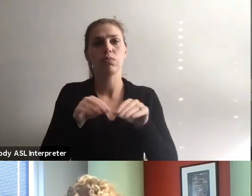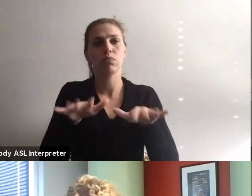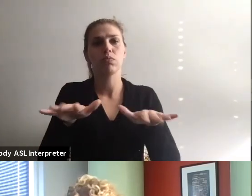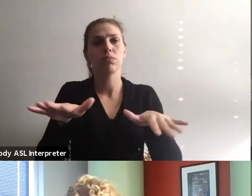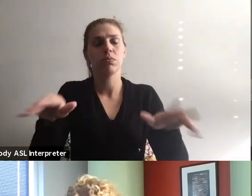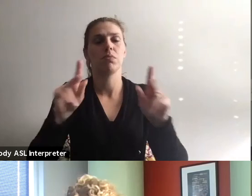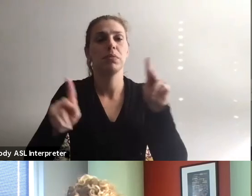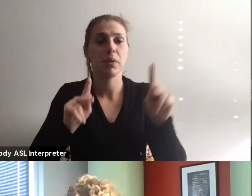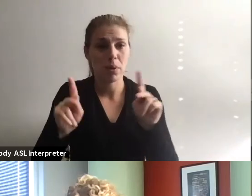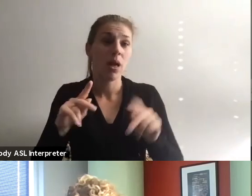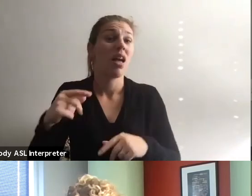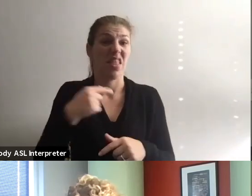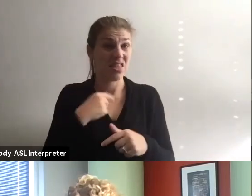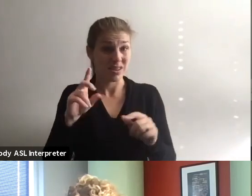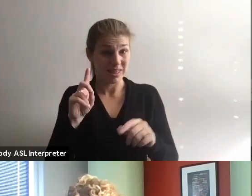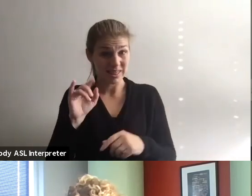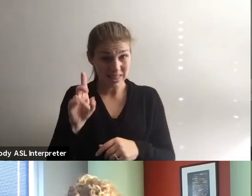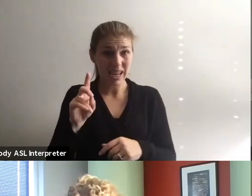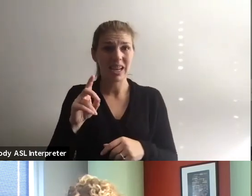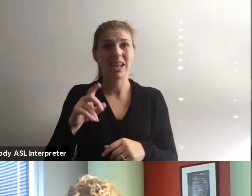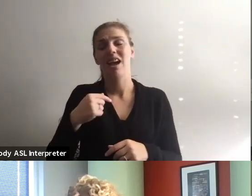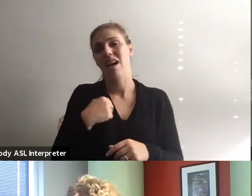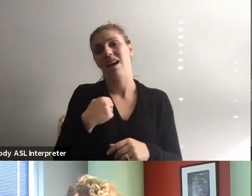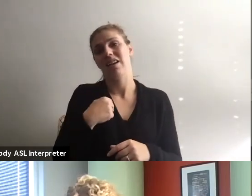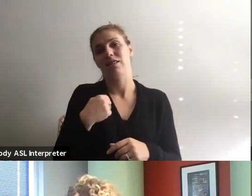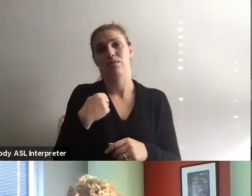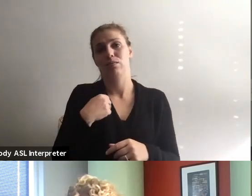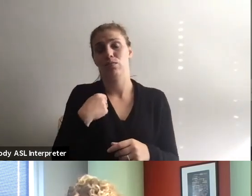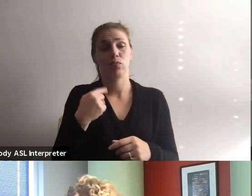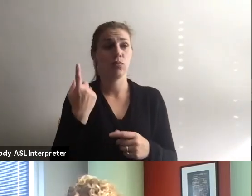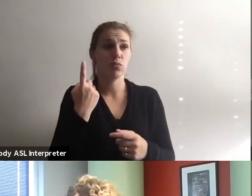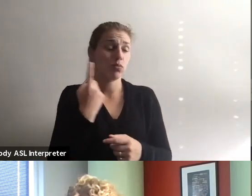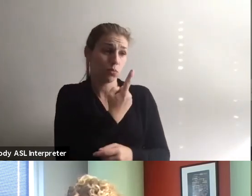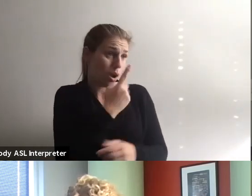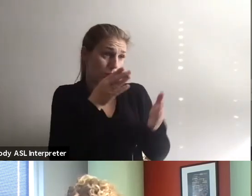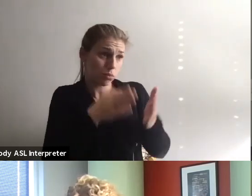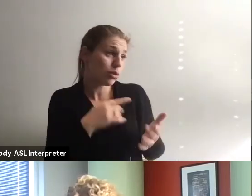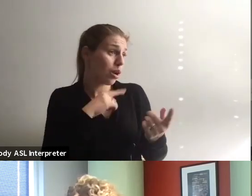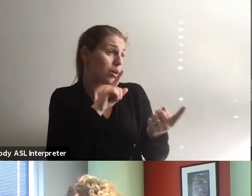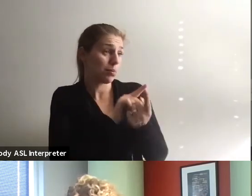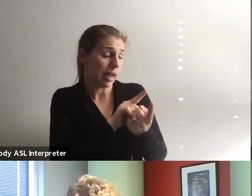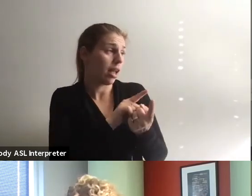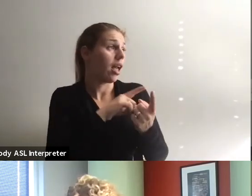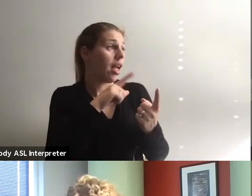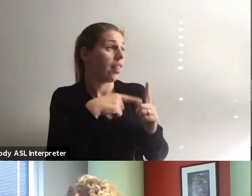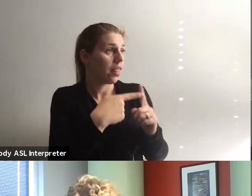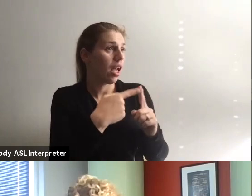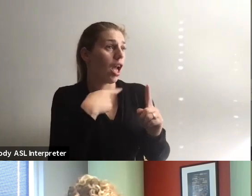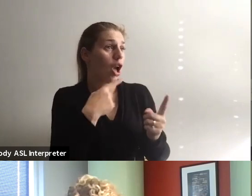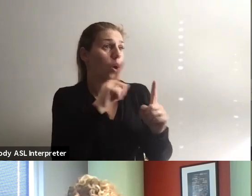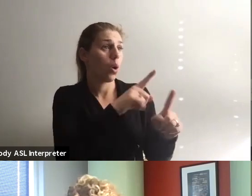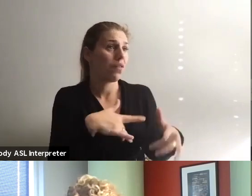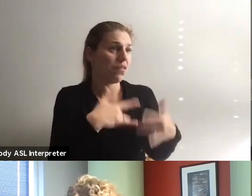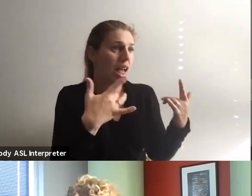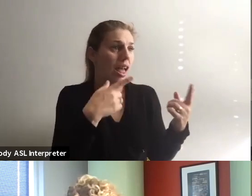And that's what I did. Um, you know, it was just really, um, by one and, and meeting one person and then going to an event